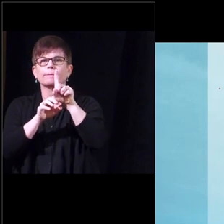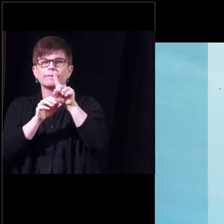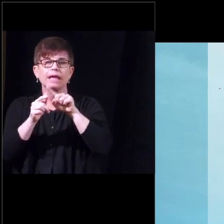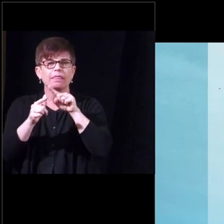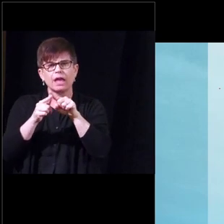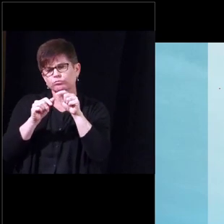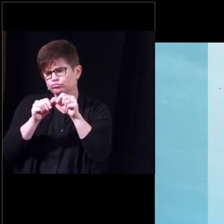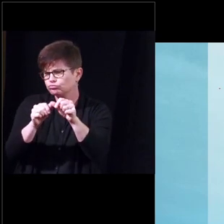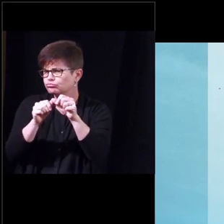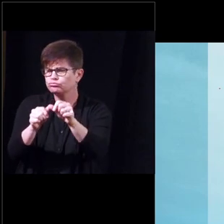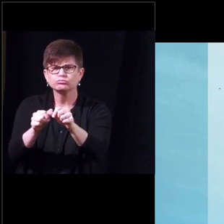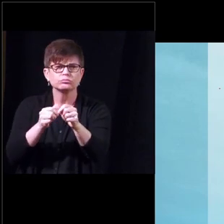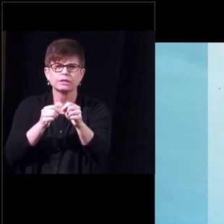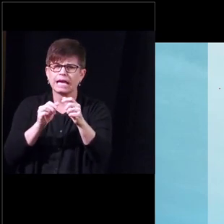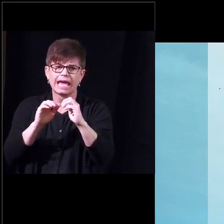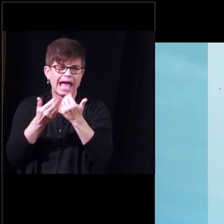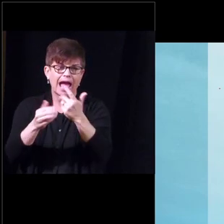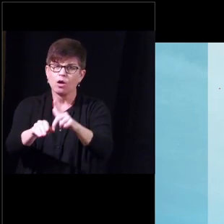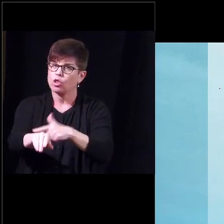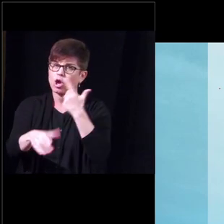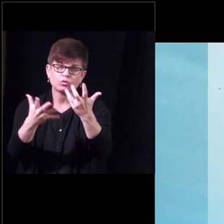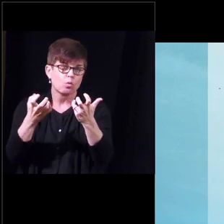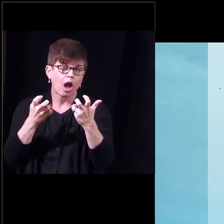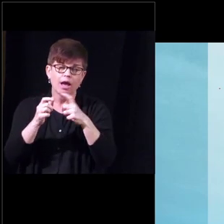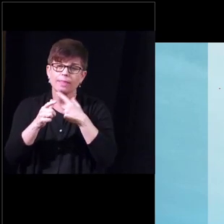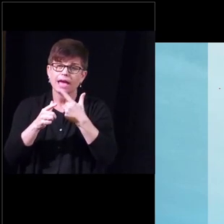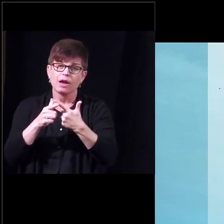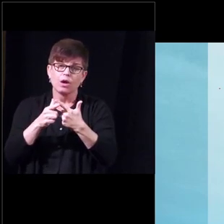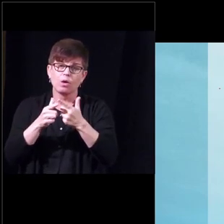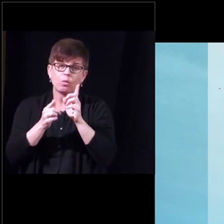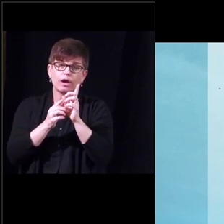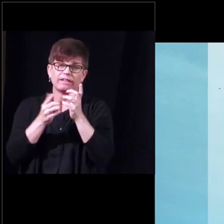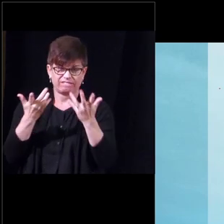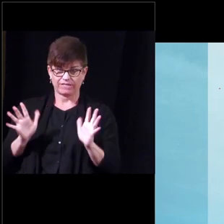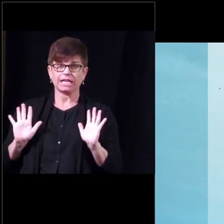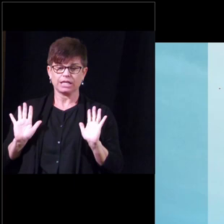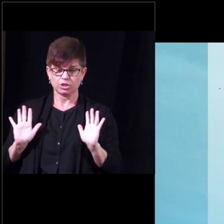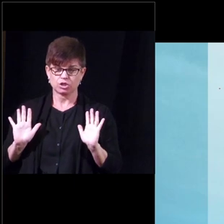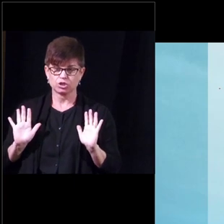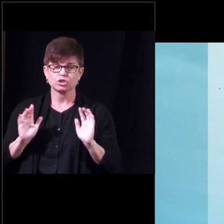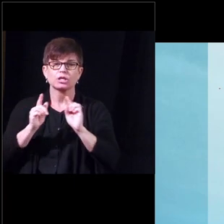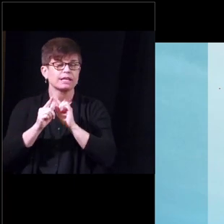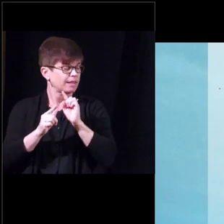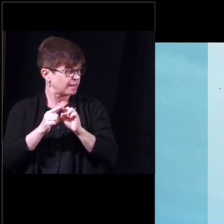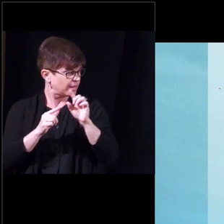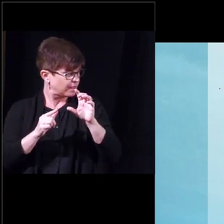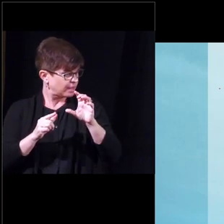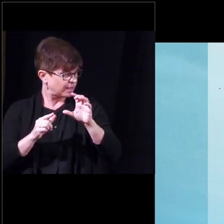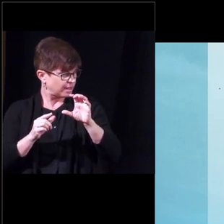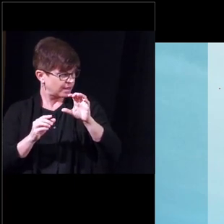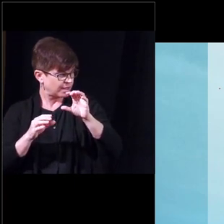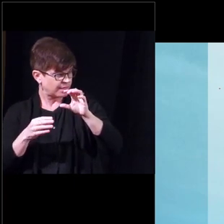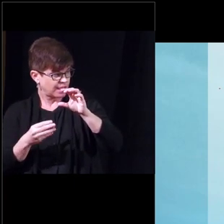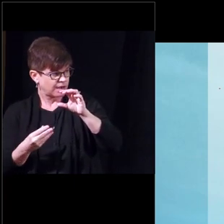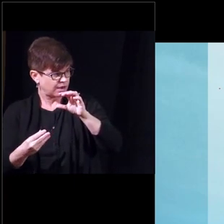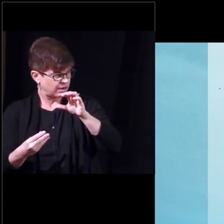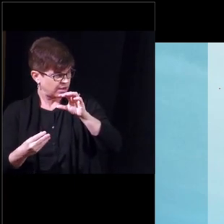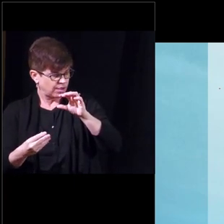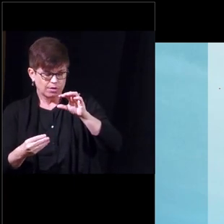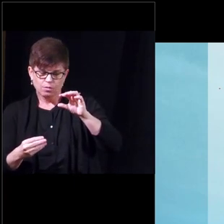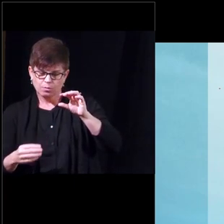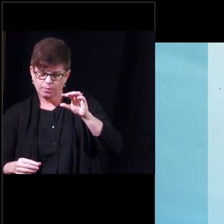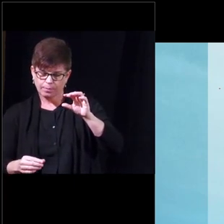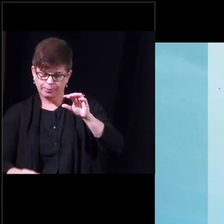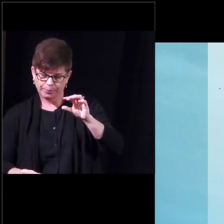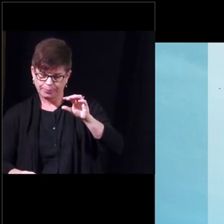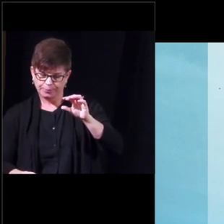when he wants to bring it down they will simply press on a button on the bottom of the scrotum here underneath the skin and